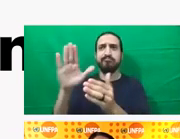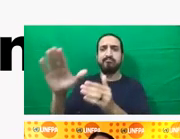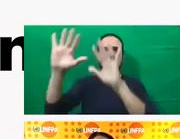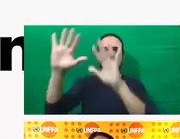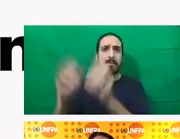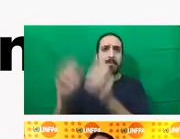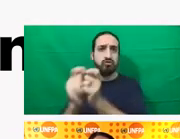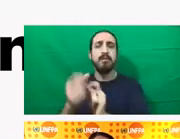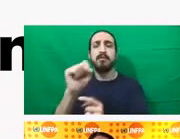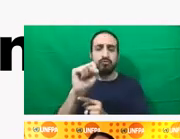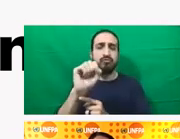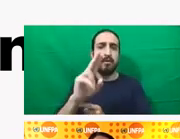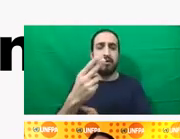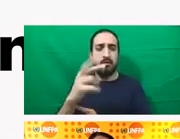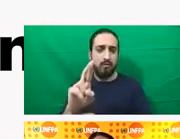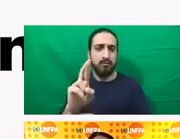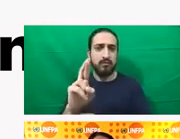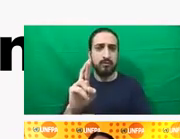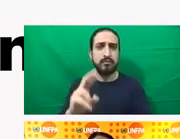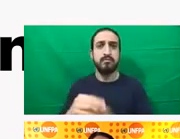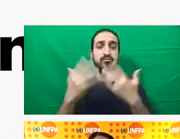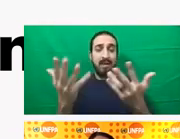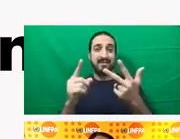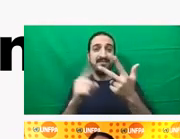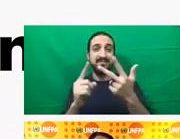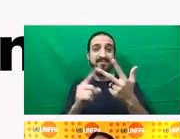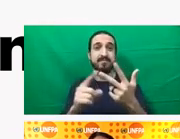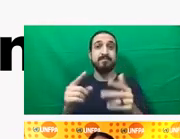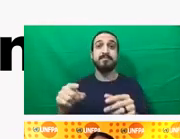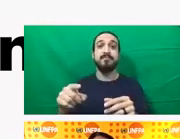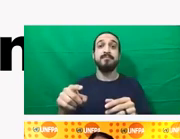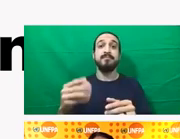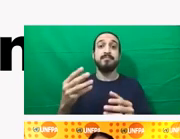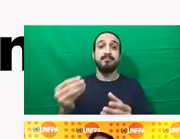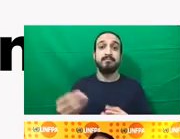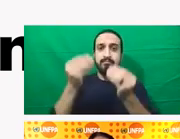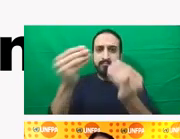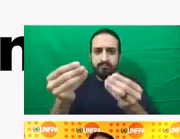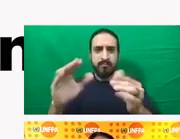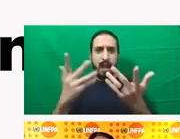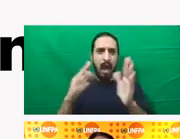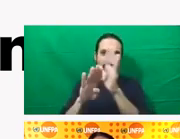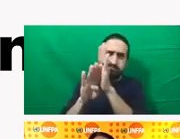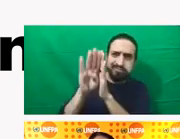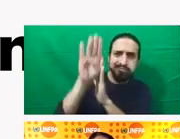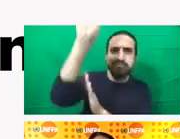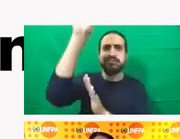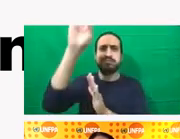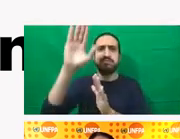increase the focus on inclusive gender balance and multisectoral stakeholder participation in climate policies.